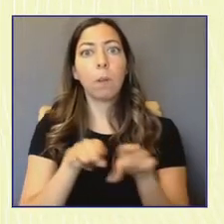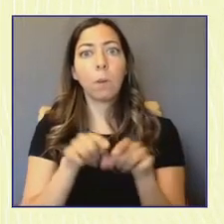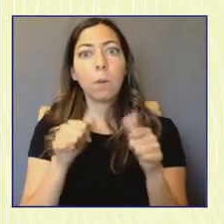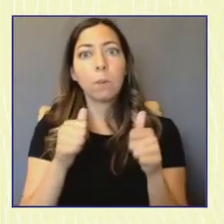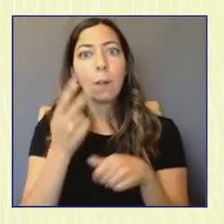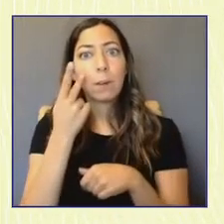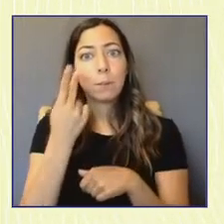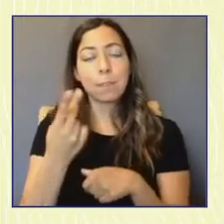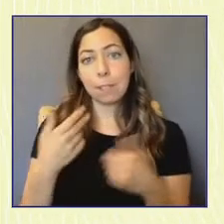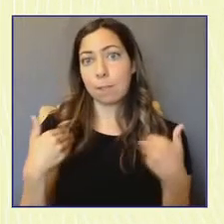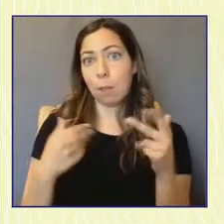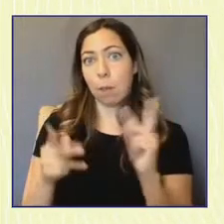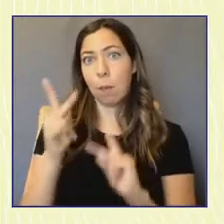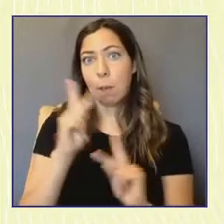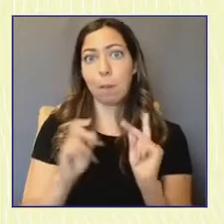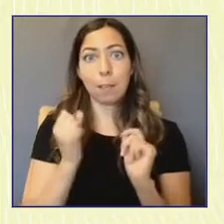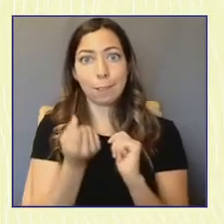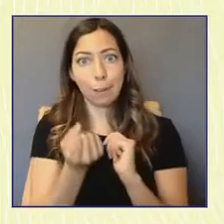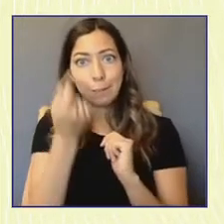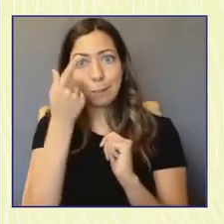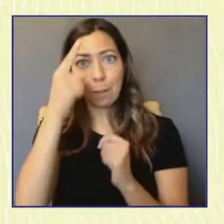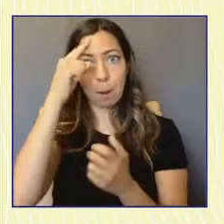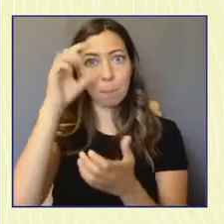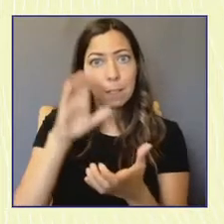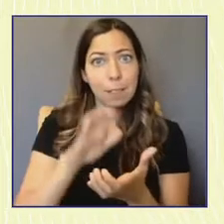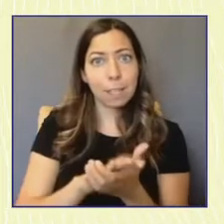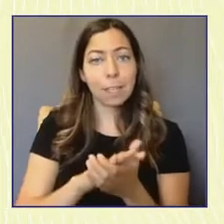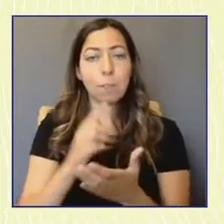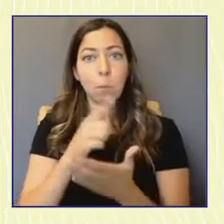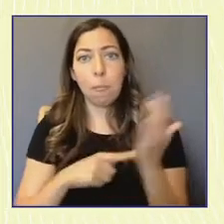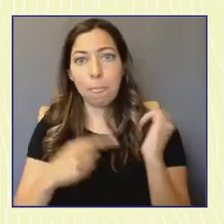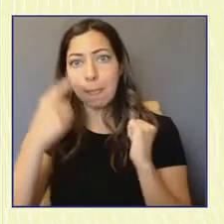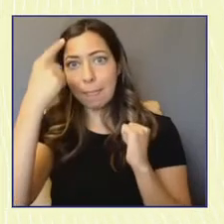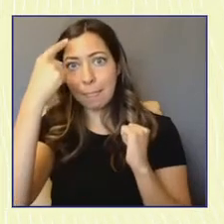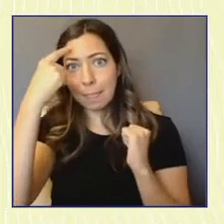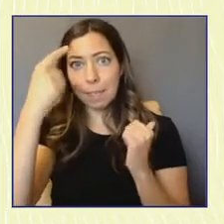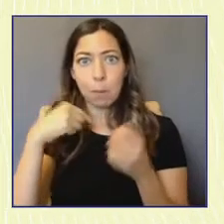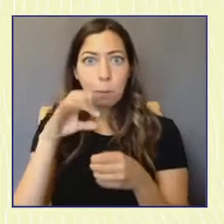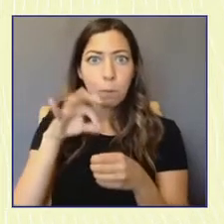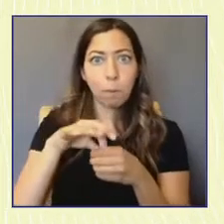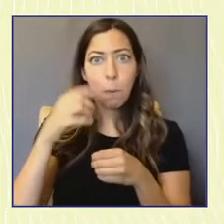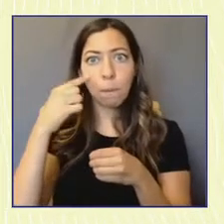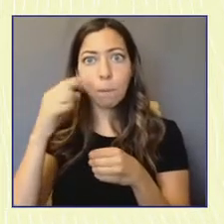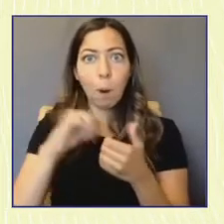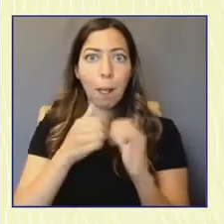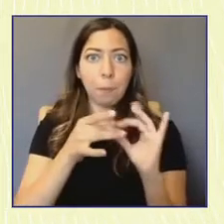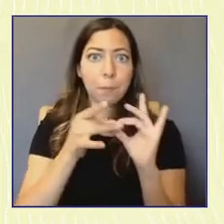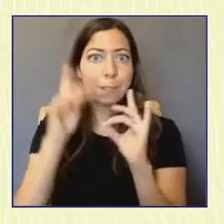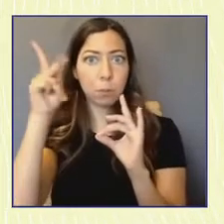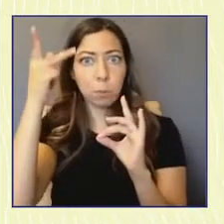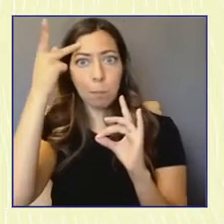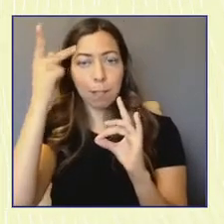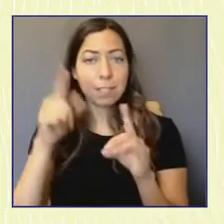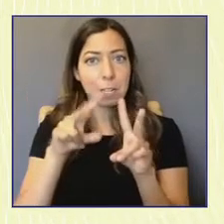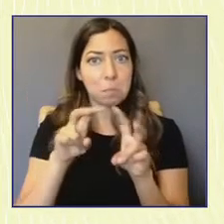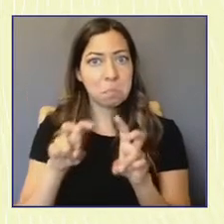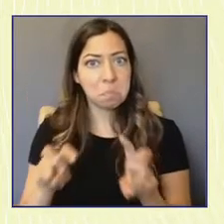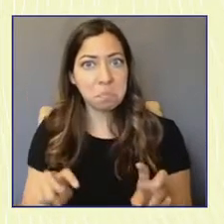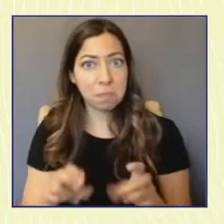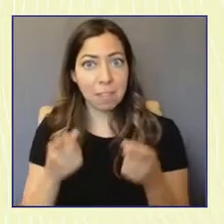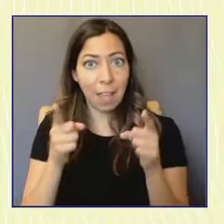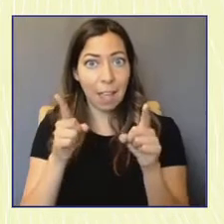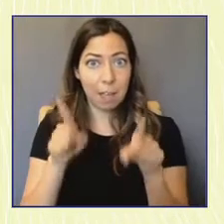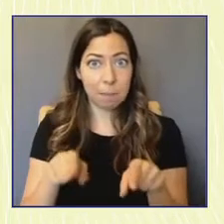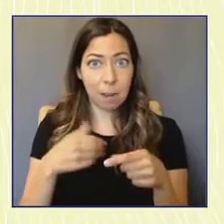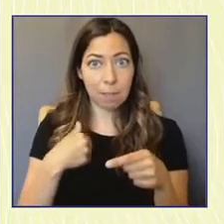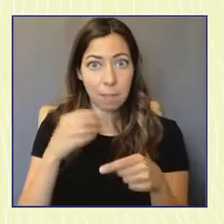and what their ideas look like compared to and how they intersect with politics. And two-thirds of teens in urban